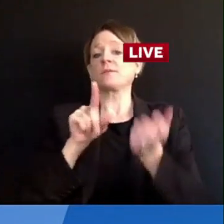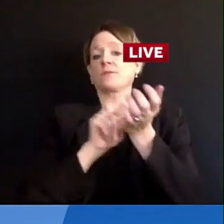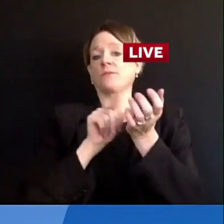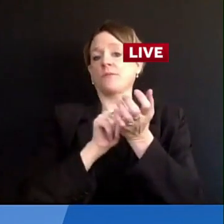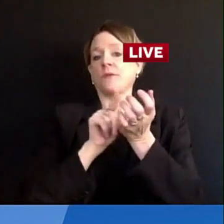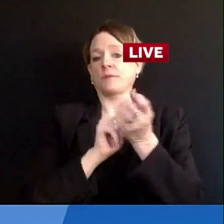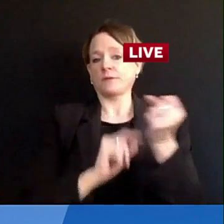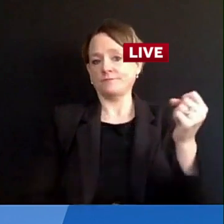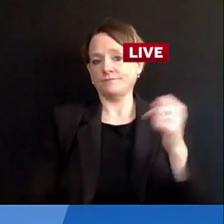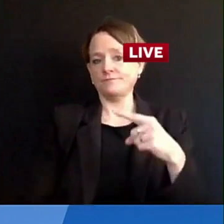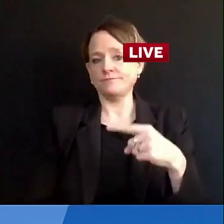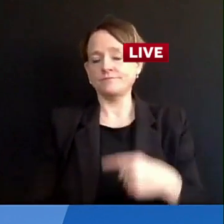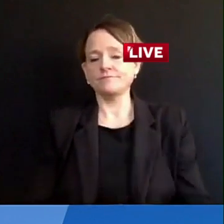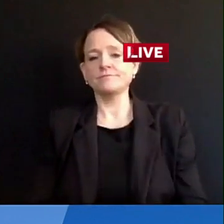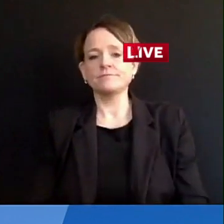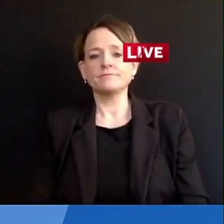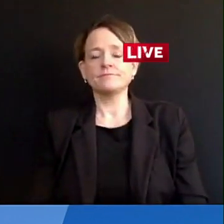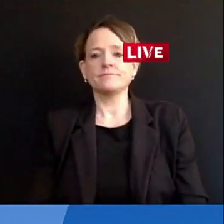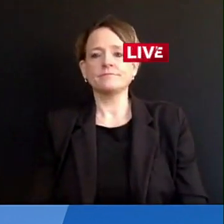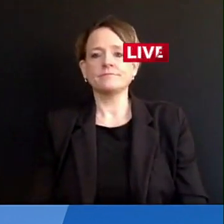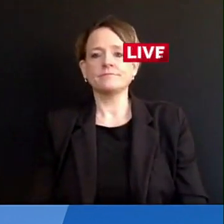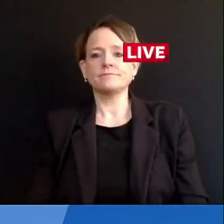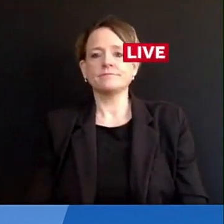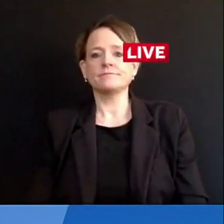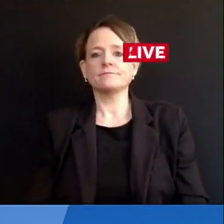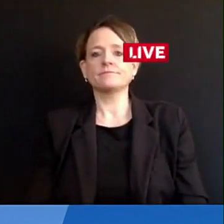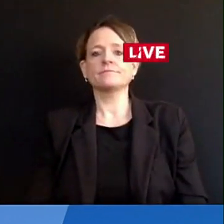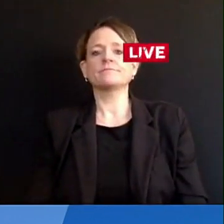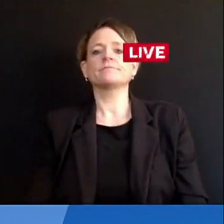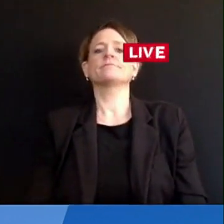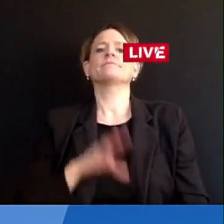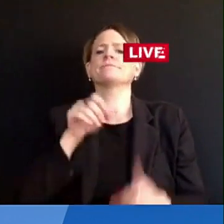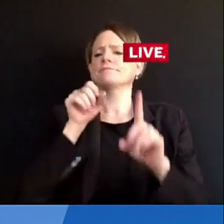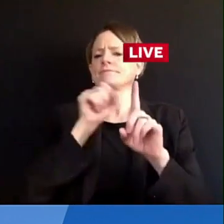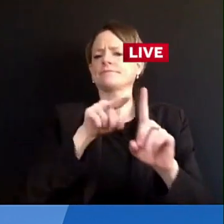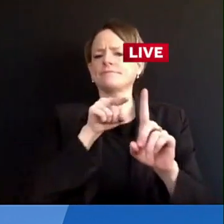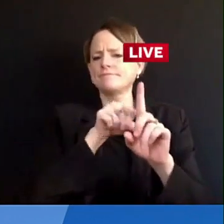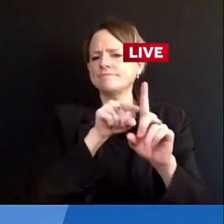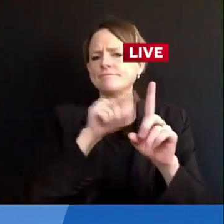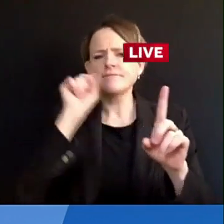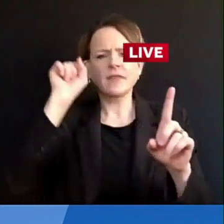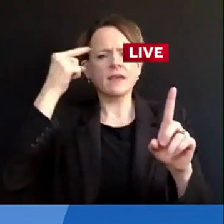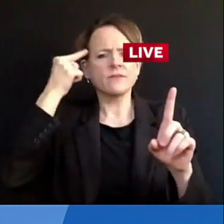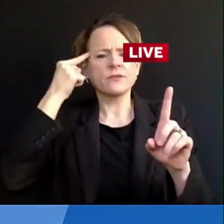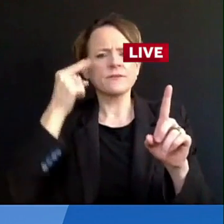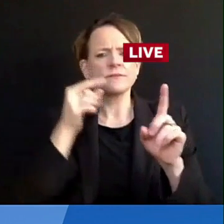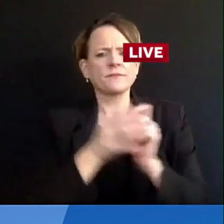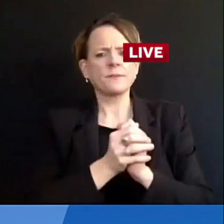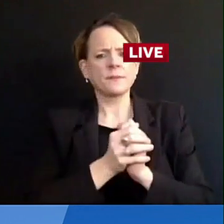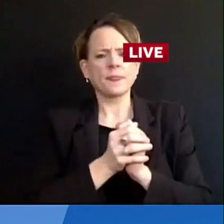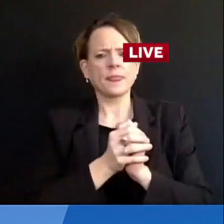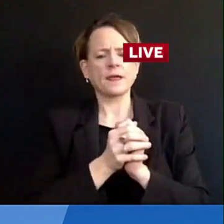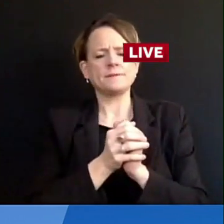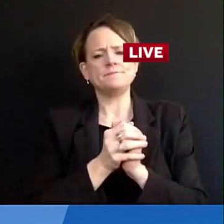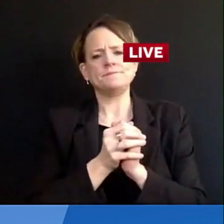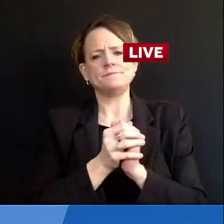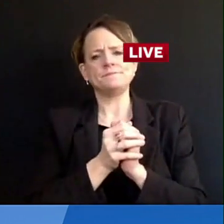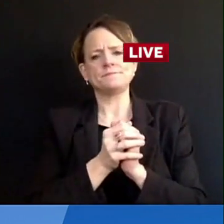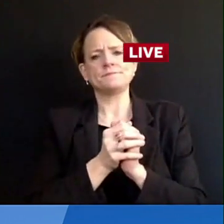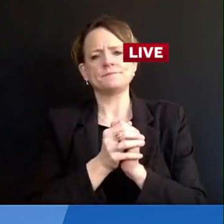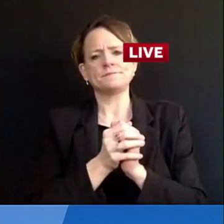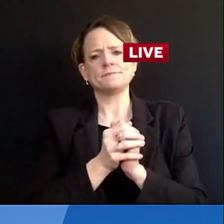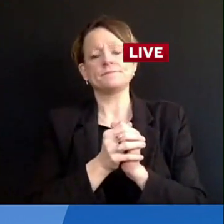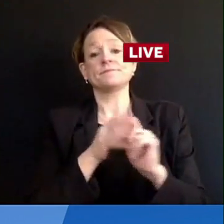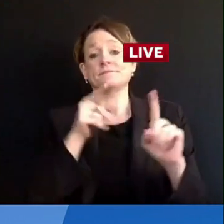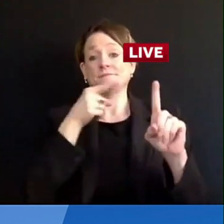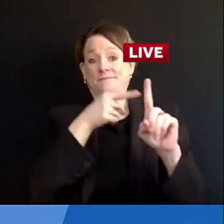Hi. I believe this question will be for the governor. Bounce off that last question, actually. Robin Voss has talked about, he, I think, misstated last week that you